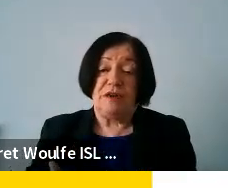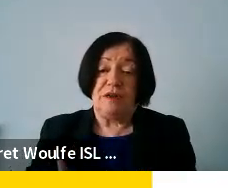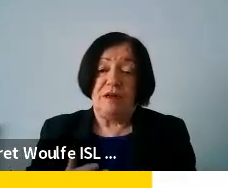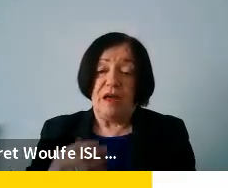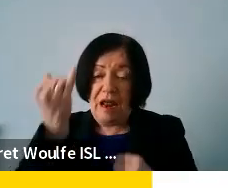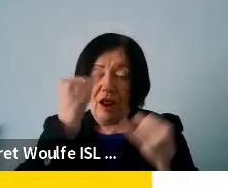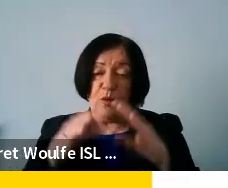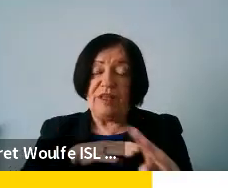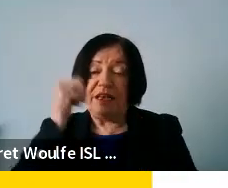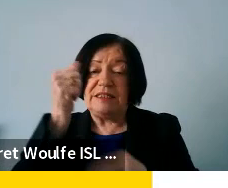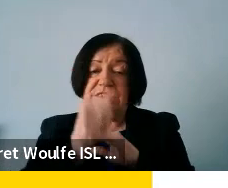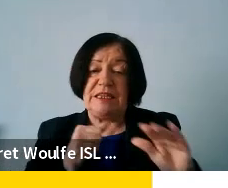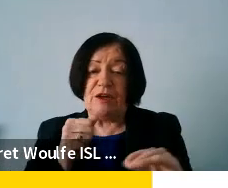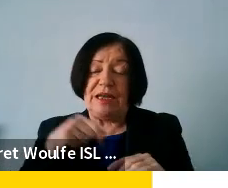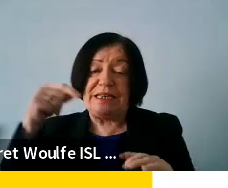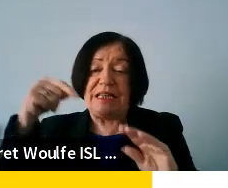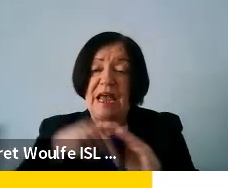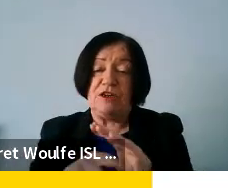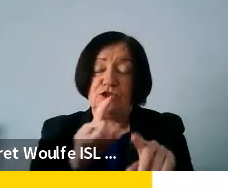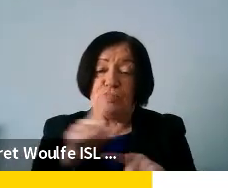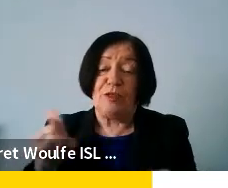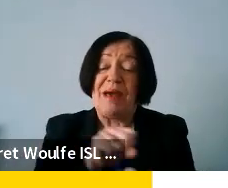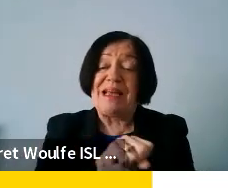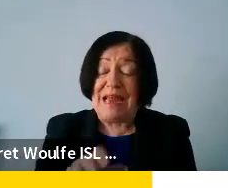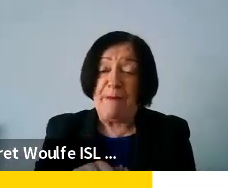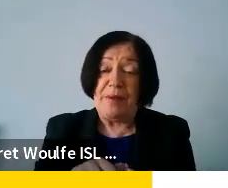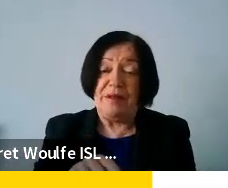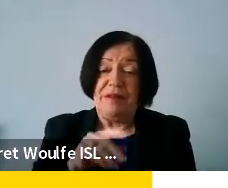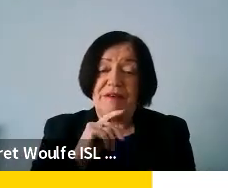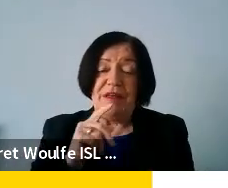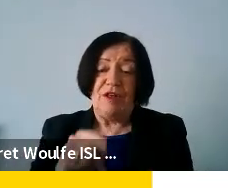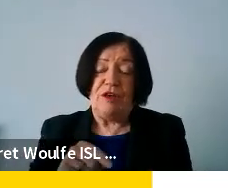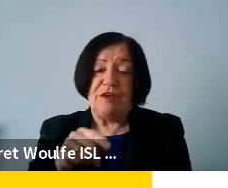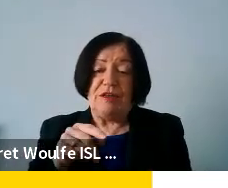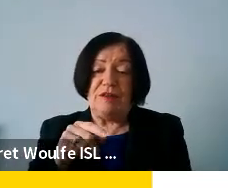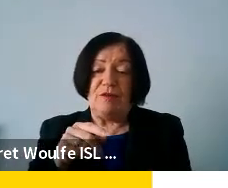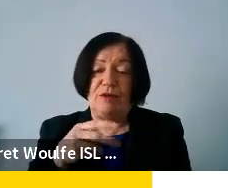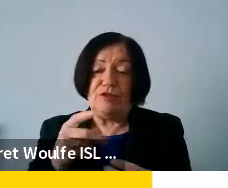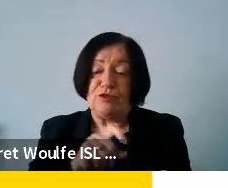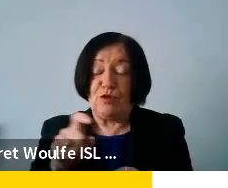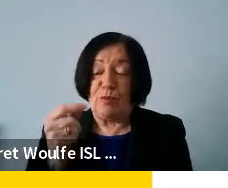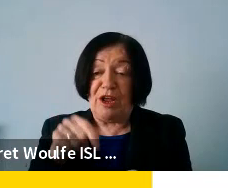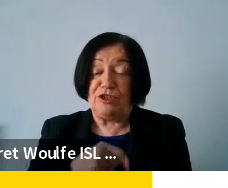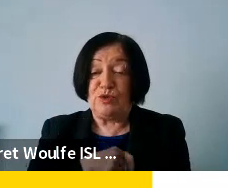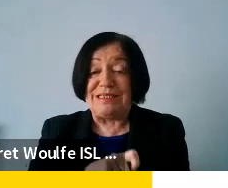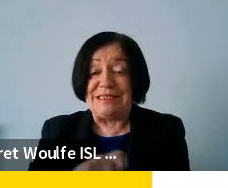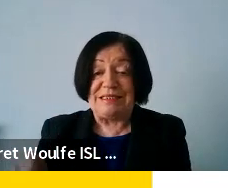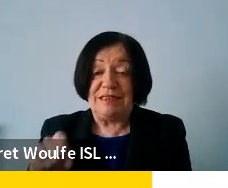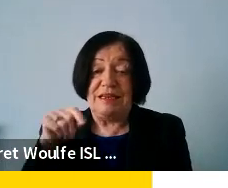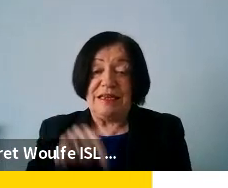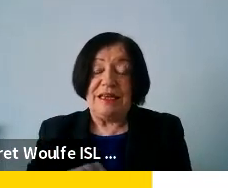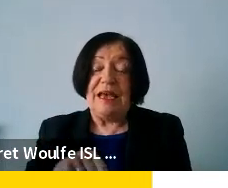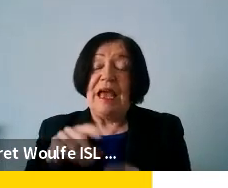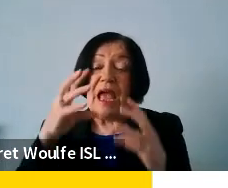we experienced intensely during the pandemic, but it seems to be here to say, um, digital education